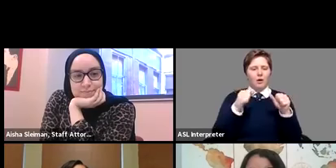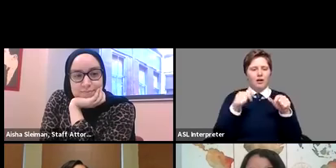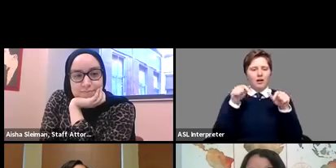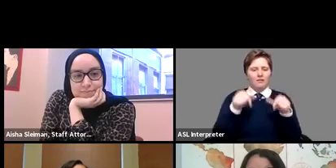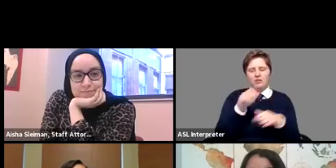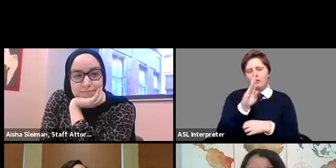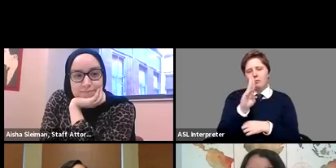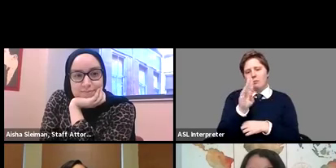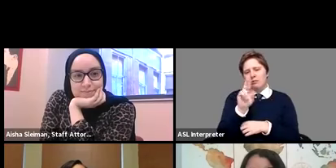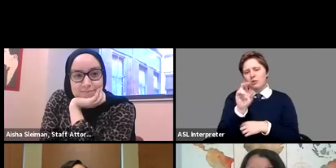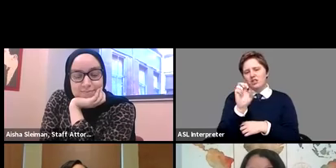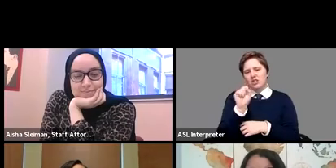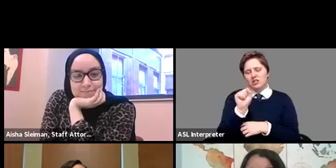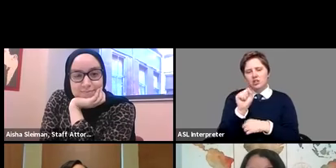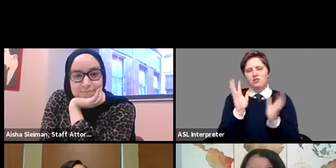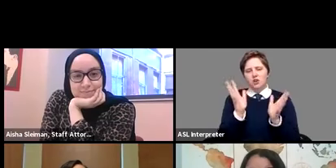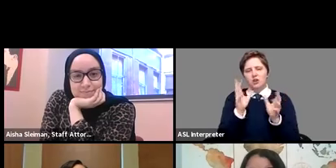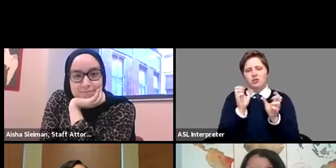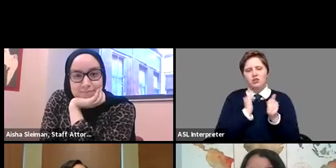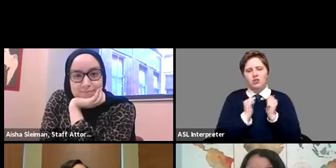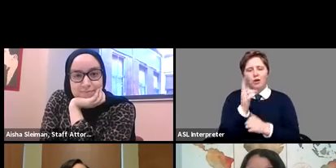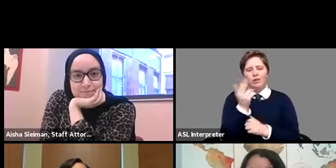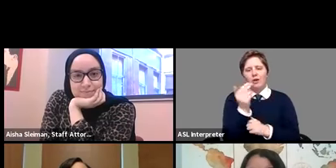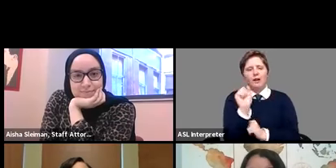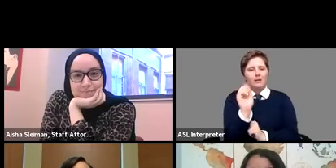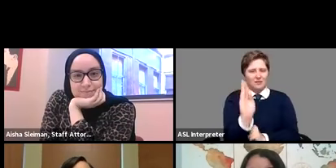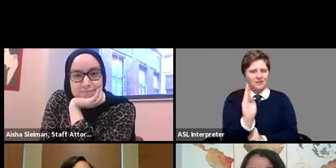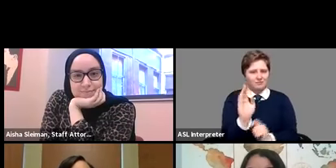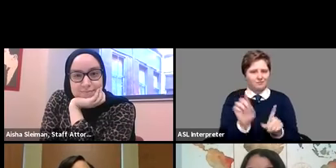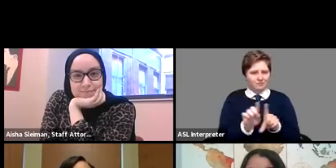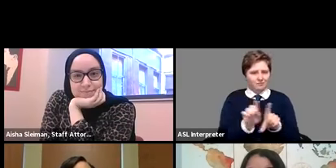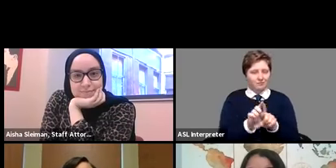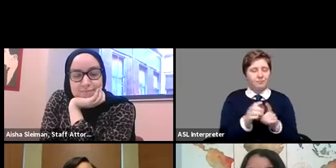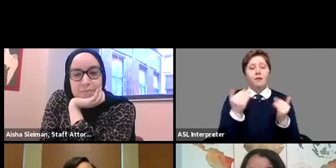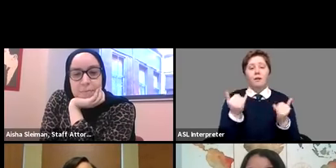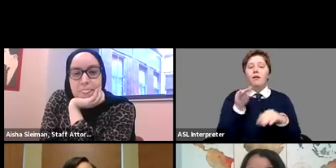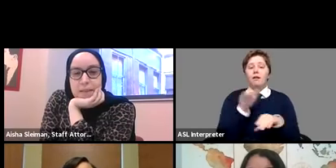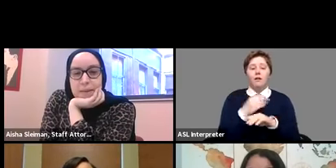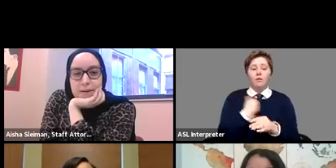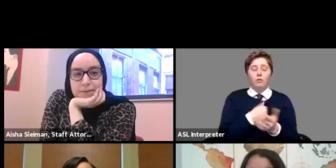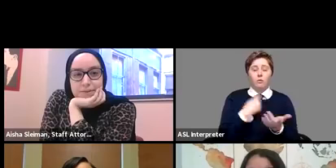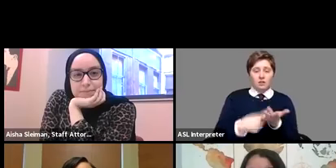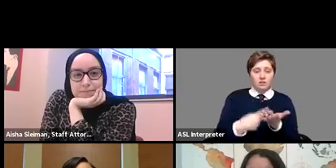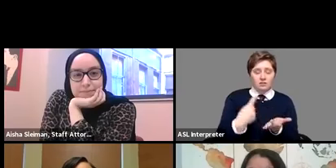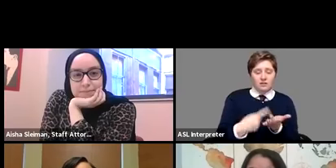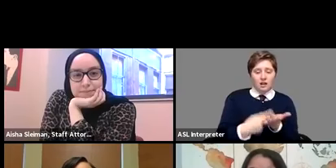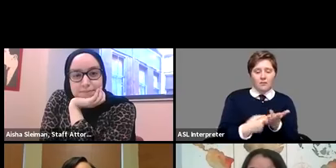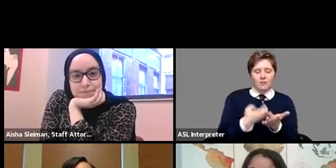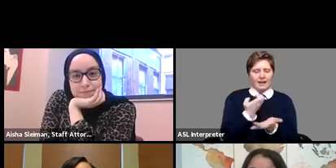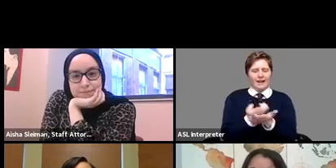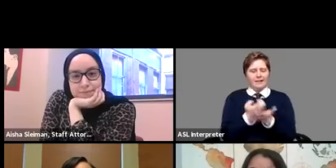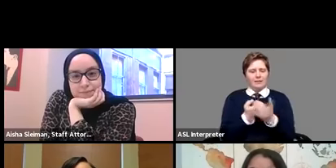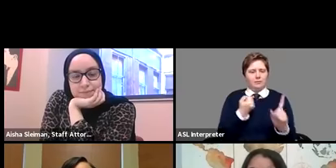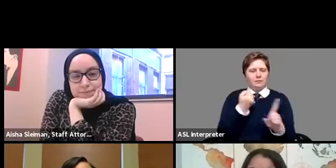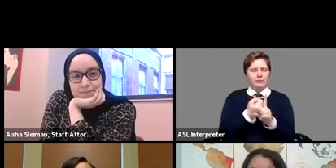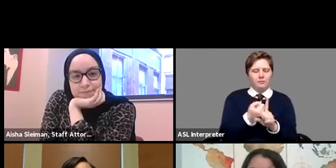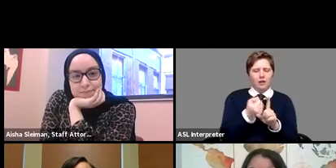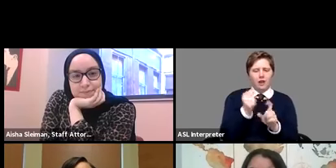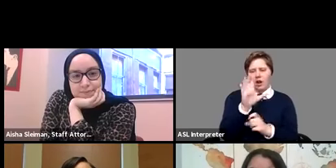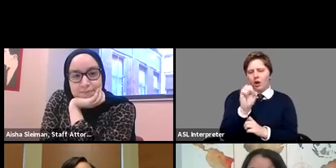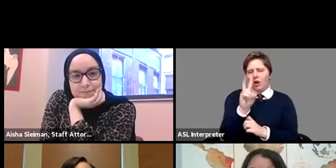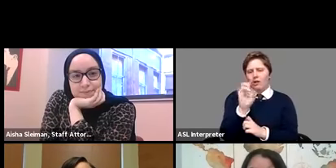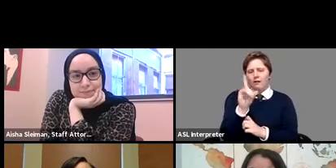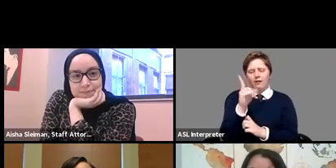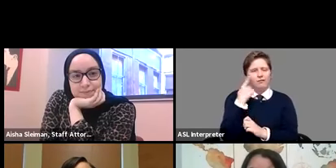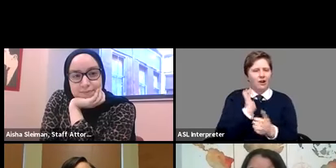show on 13 abc tonight we are talking about the economic impact of covid on